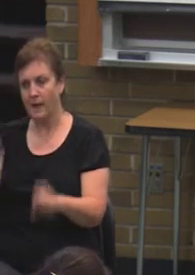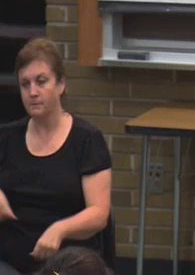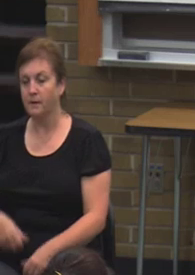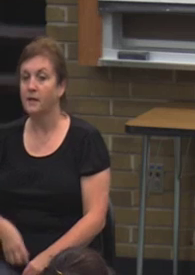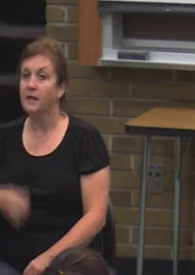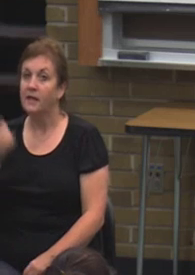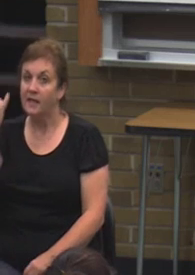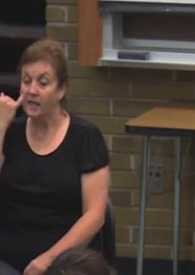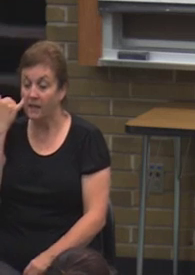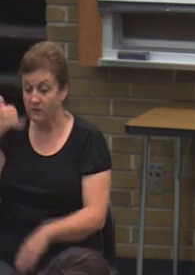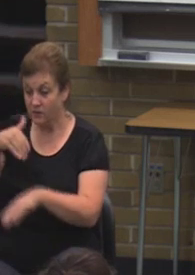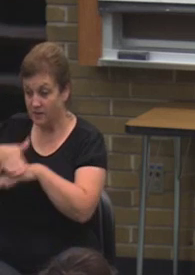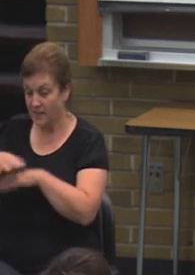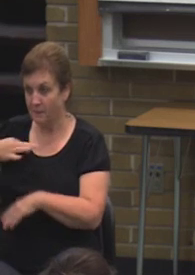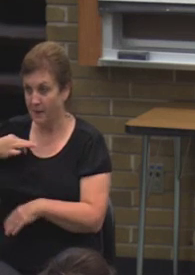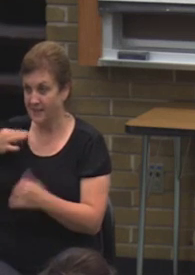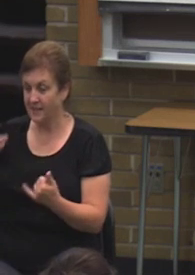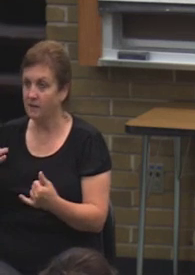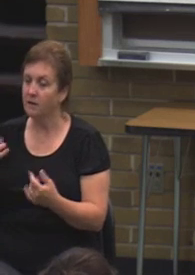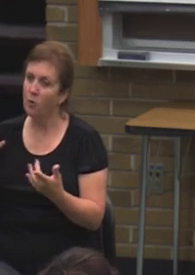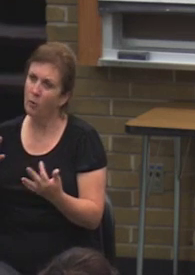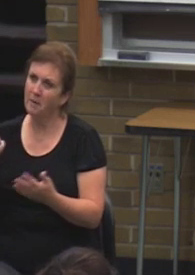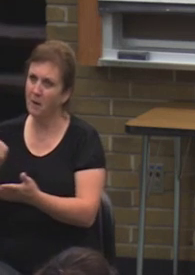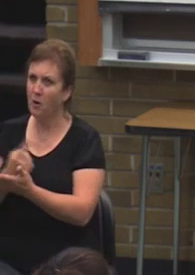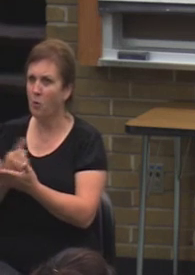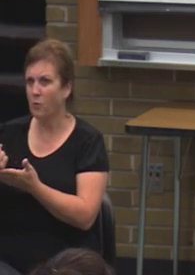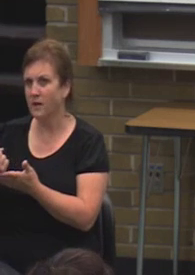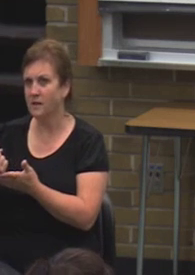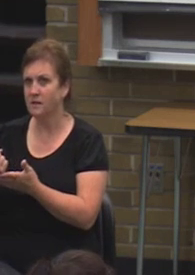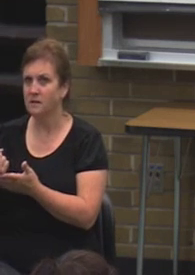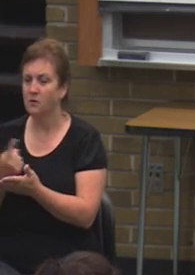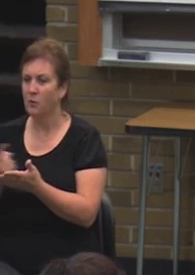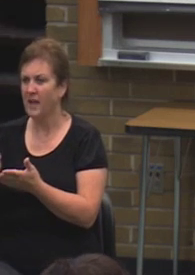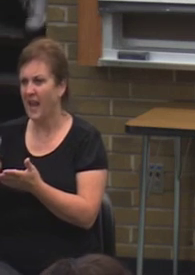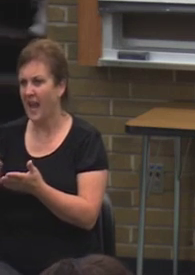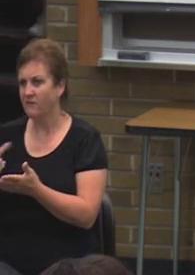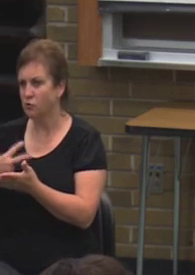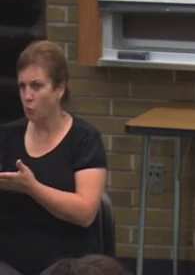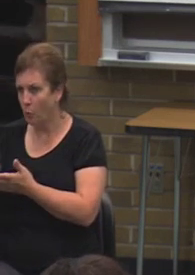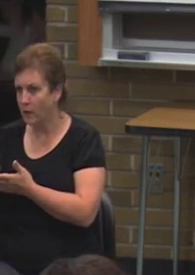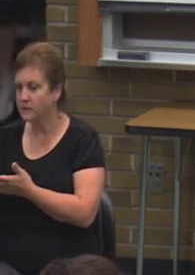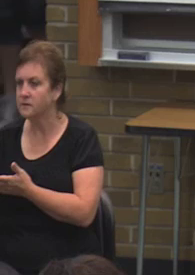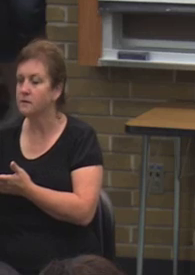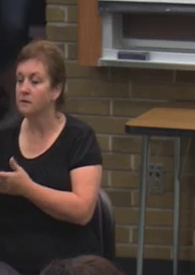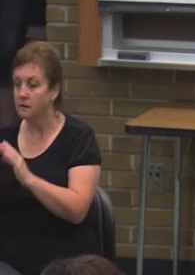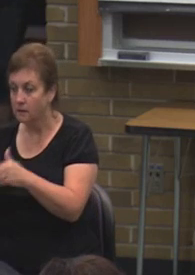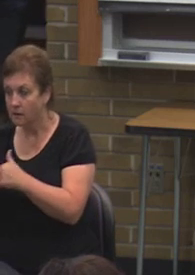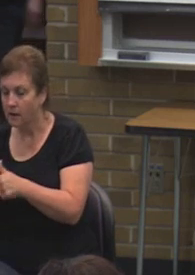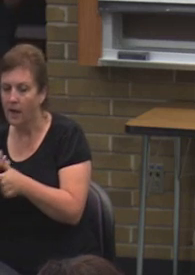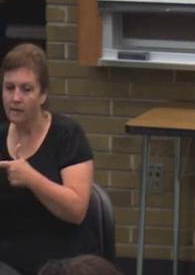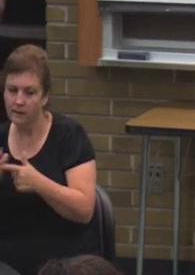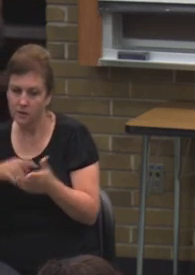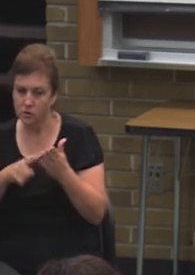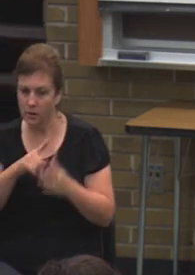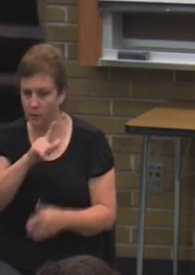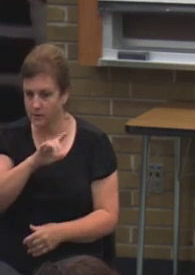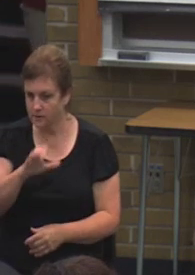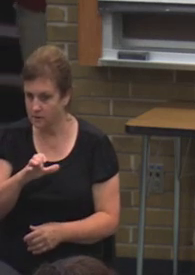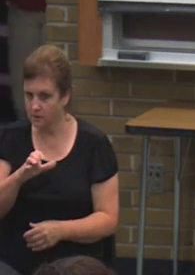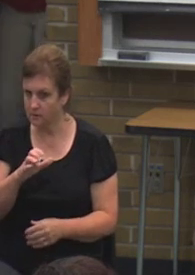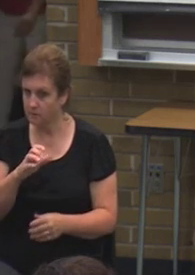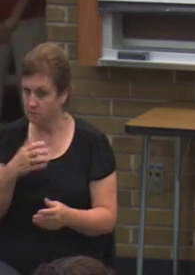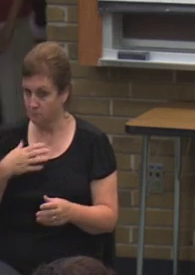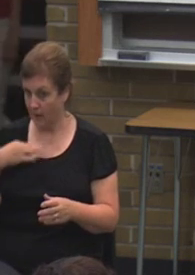today, allow it about a week and a half to two weeks to process, follow back up with Lansing Community College to check on the status of that.